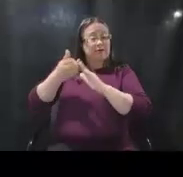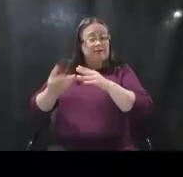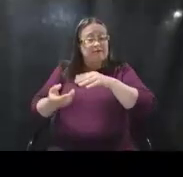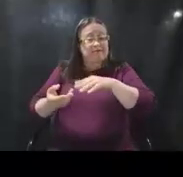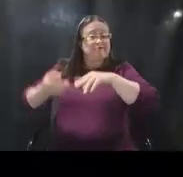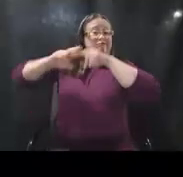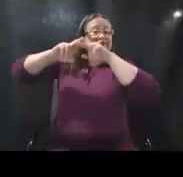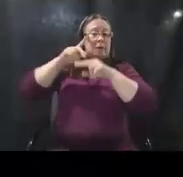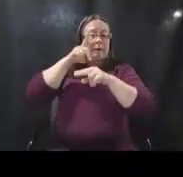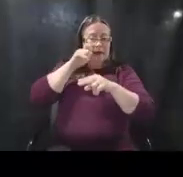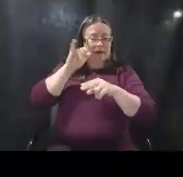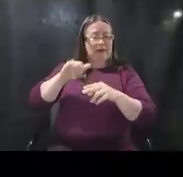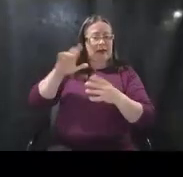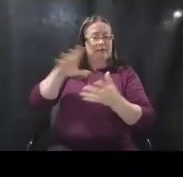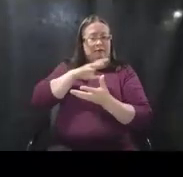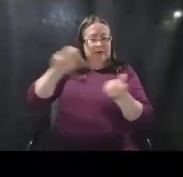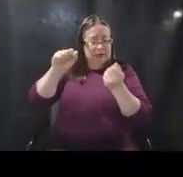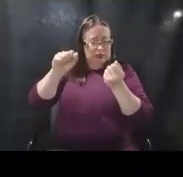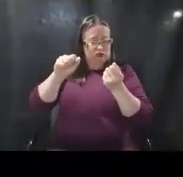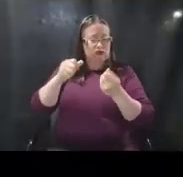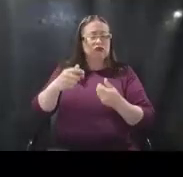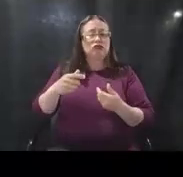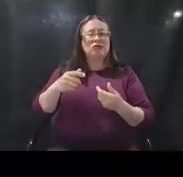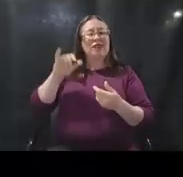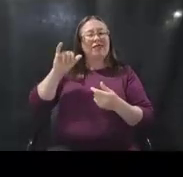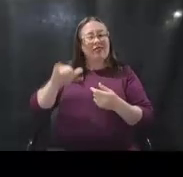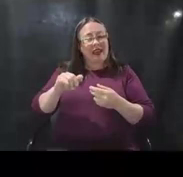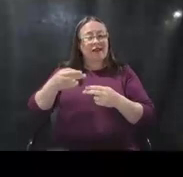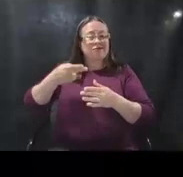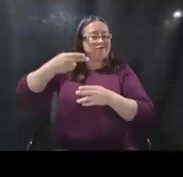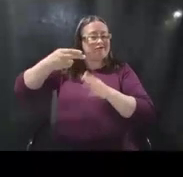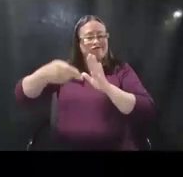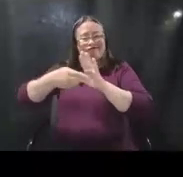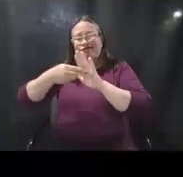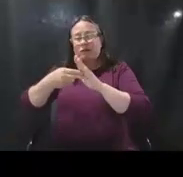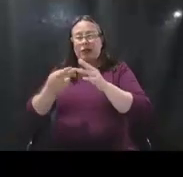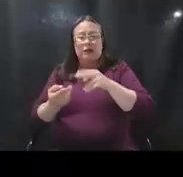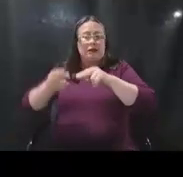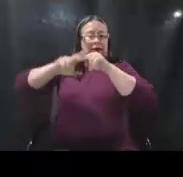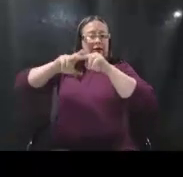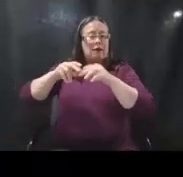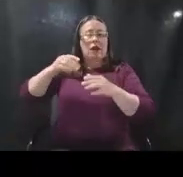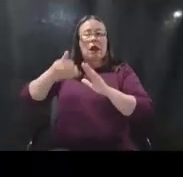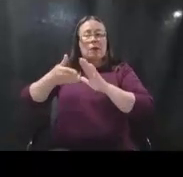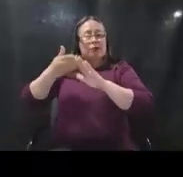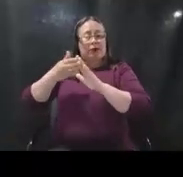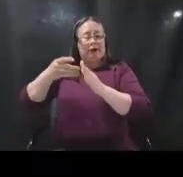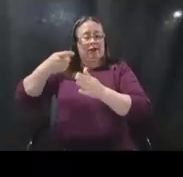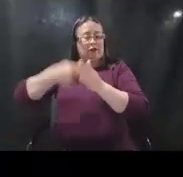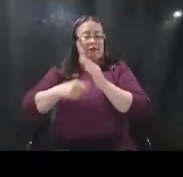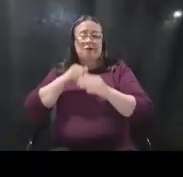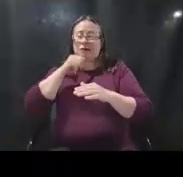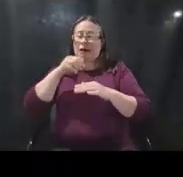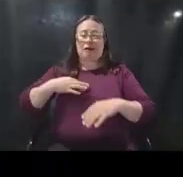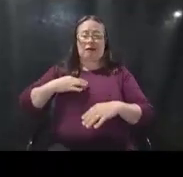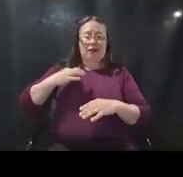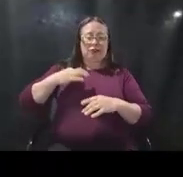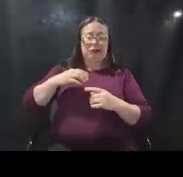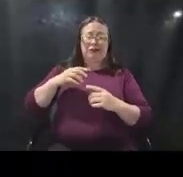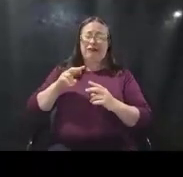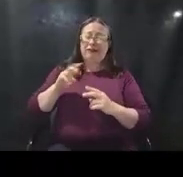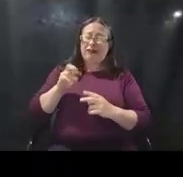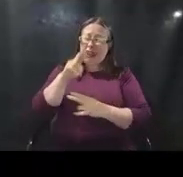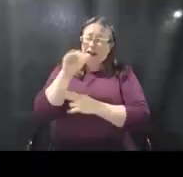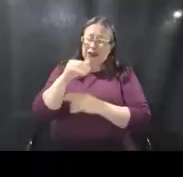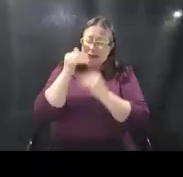of the declared event. Those are considered increased operating costs and are typically not eligible under public assistance except in very